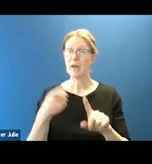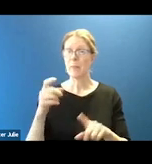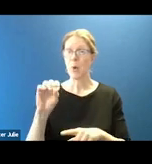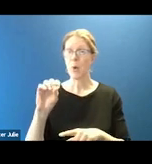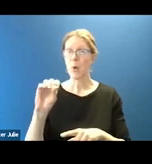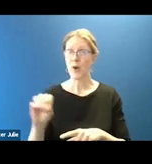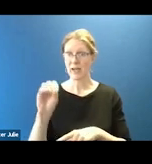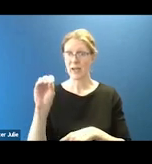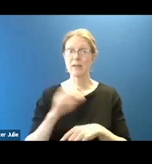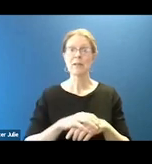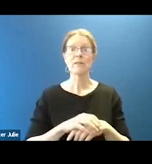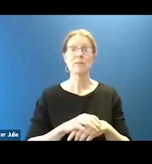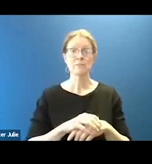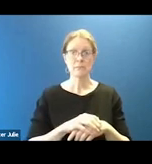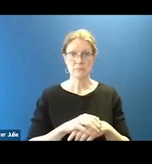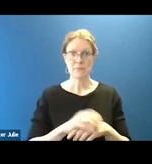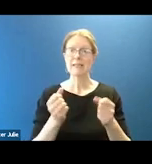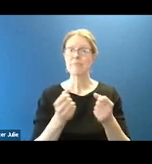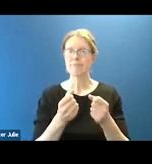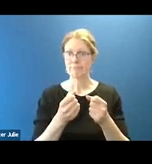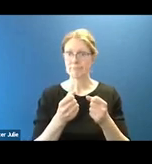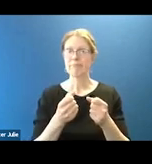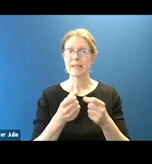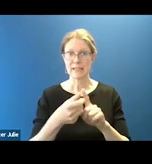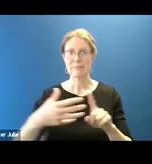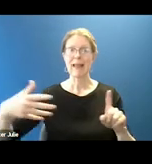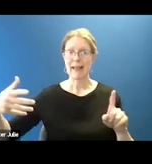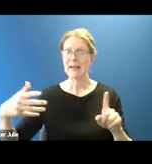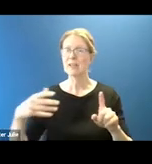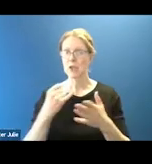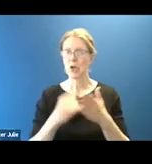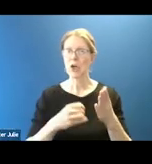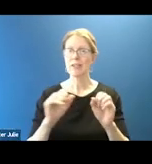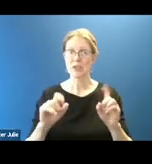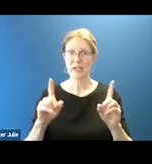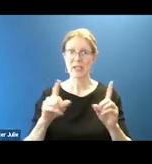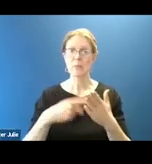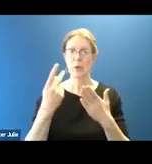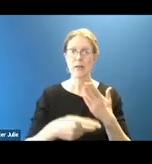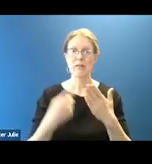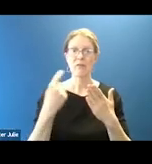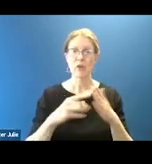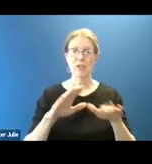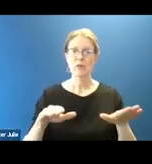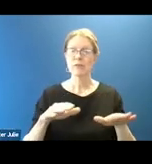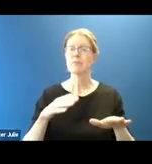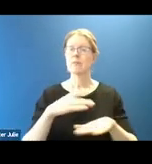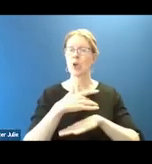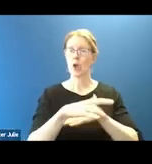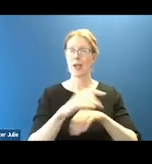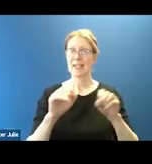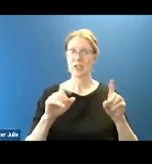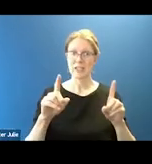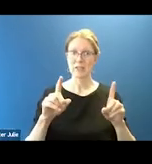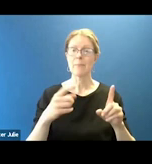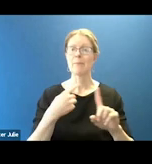programming across early childhood education through K-12, as well as programming for youth and adults in the